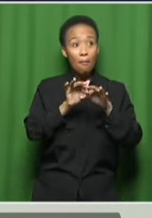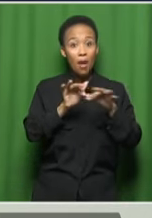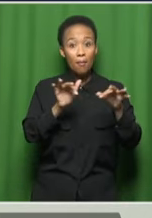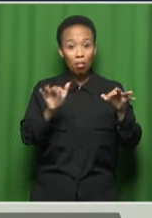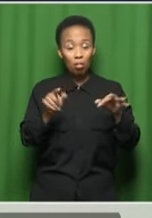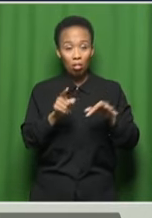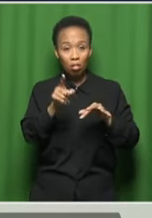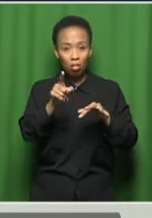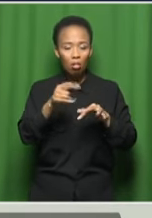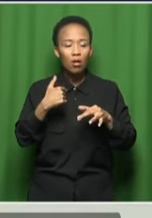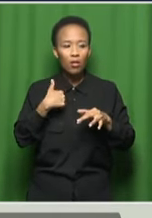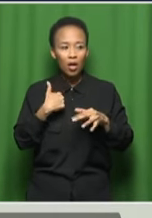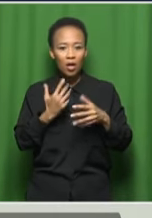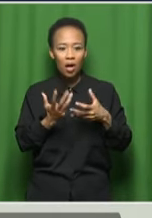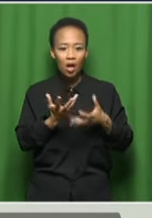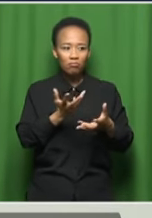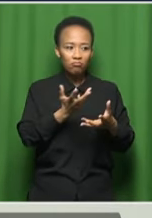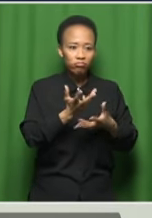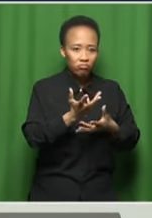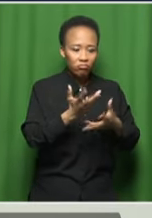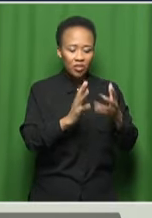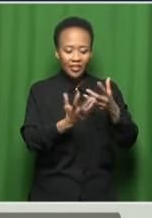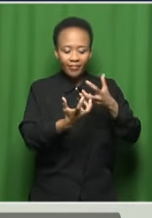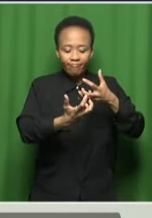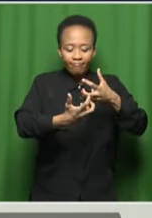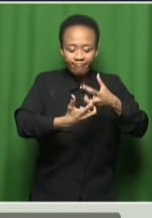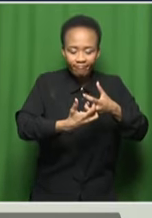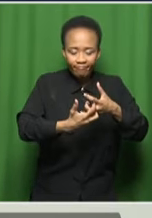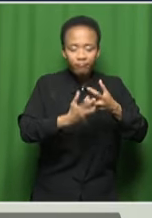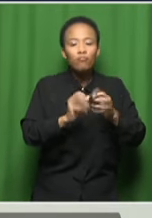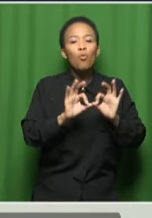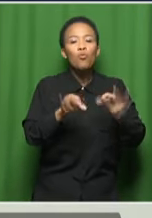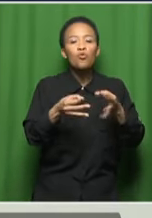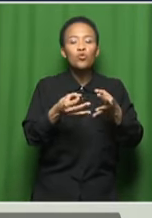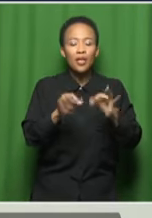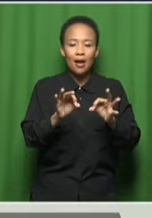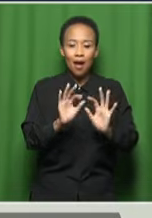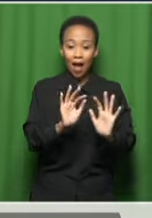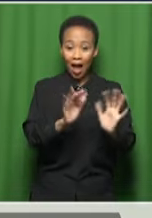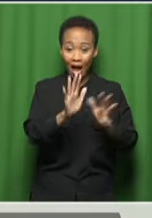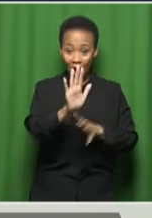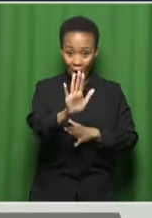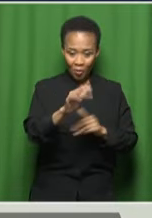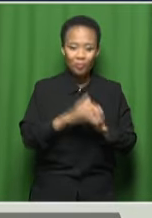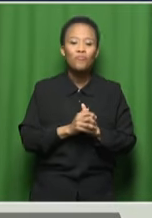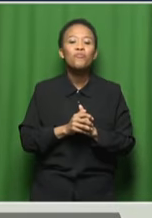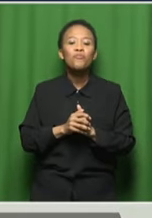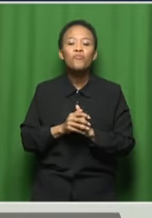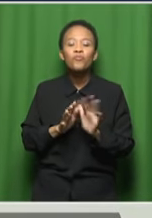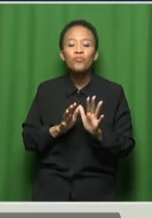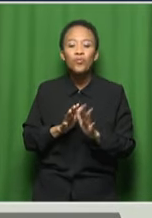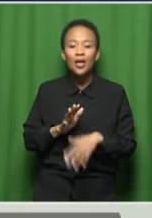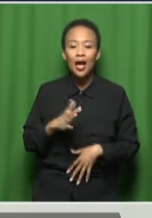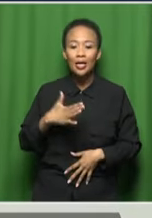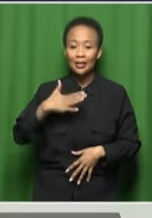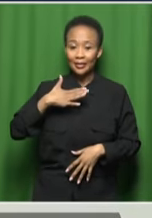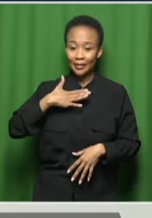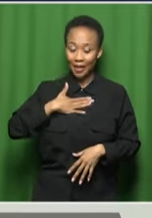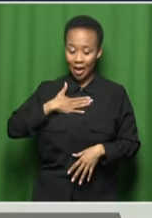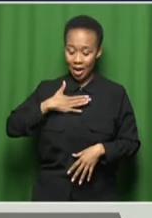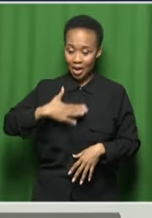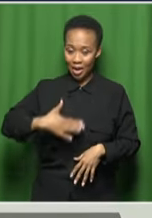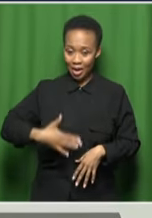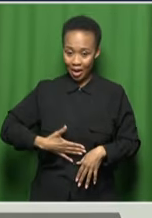engage with the music. So when we remove music from Sunday music, from quote